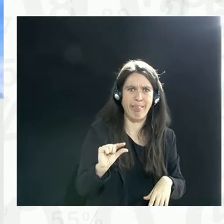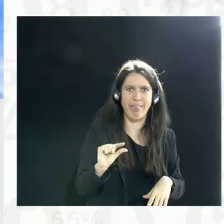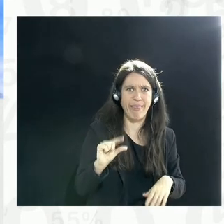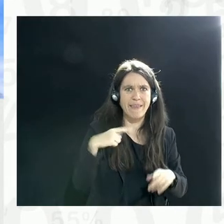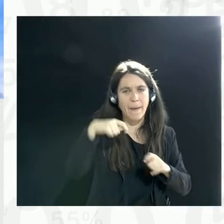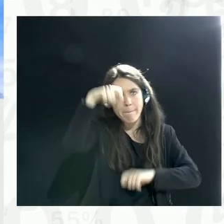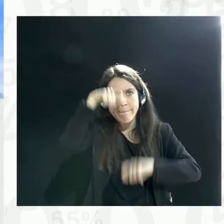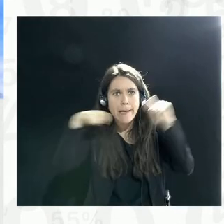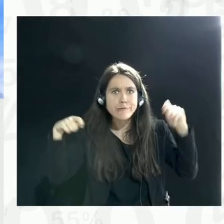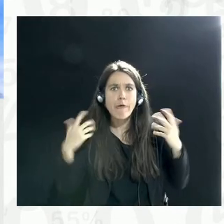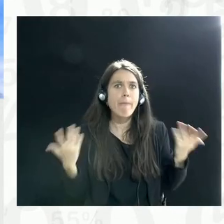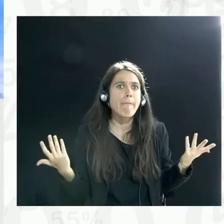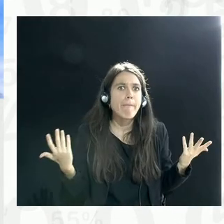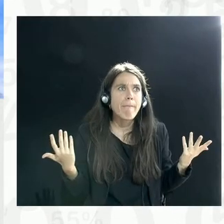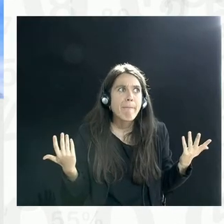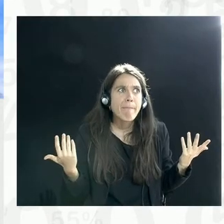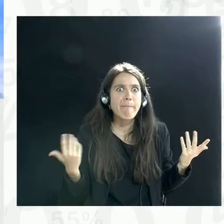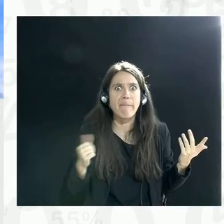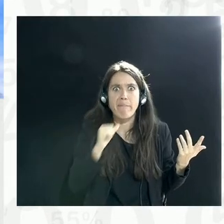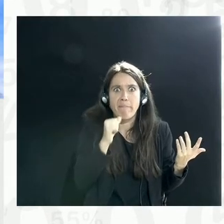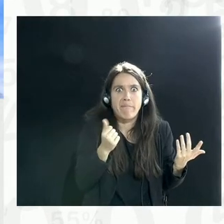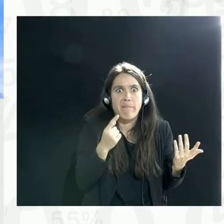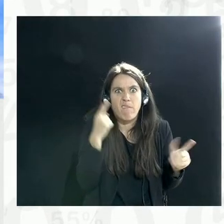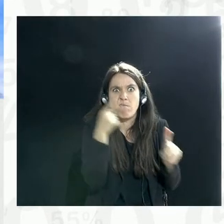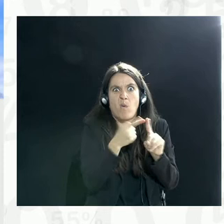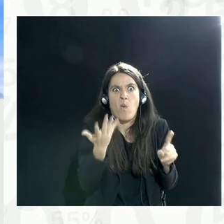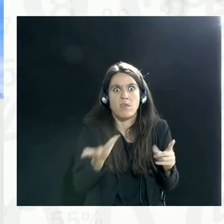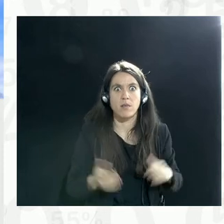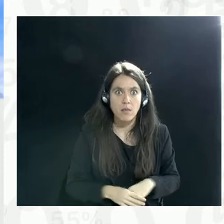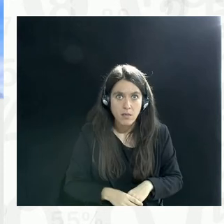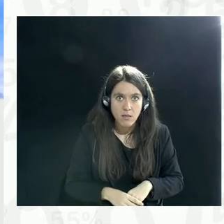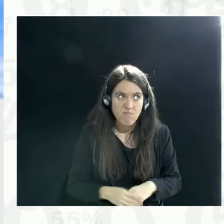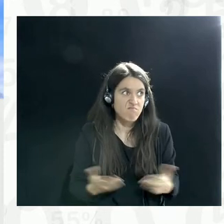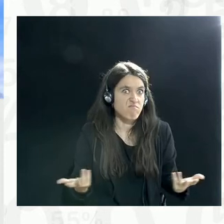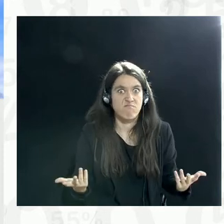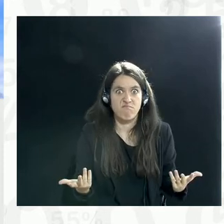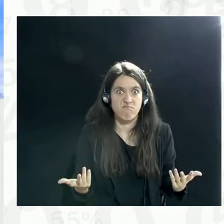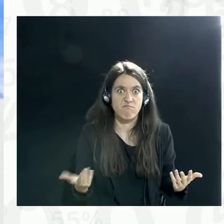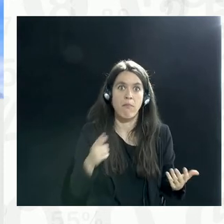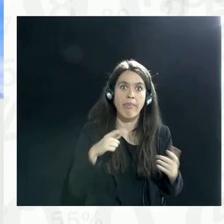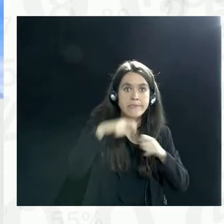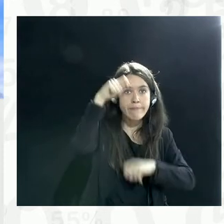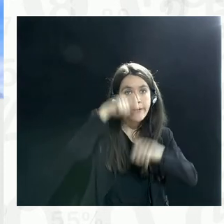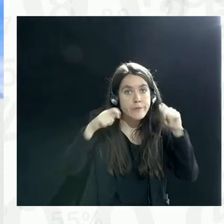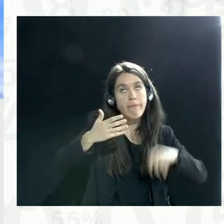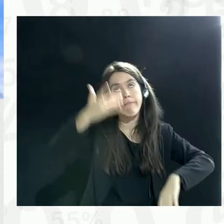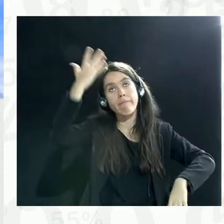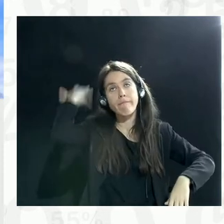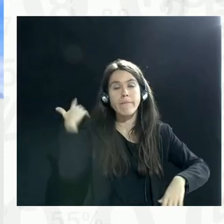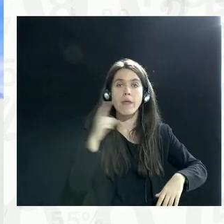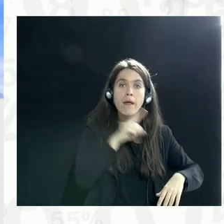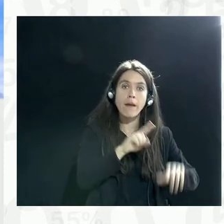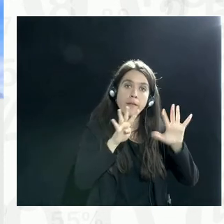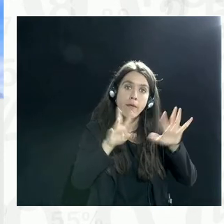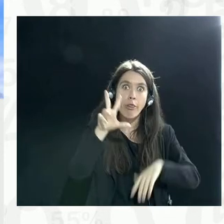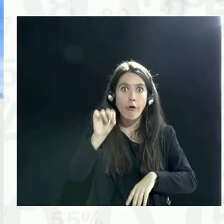concepts that are not particularly useful. The measures that were developed in the 1930s and